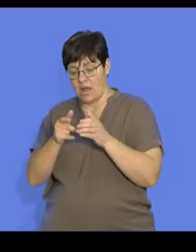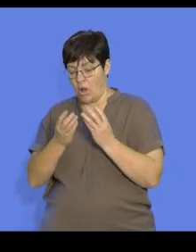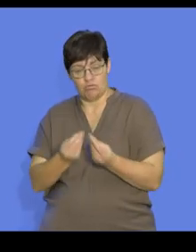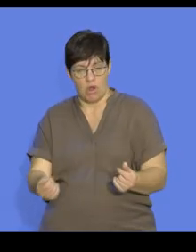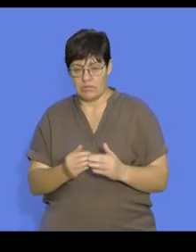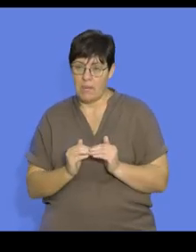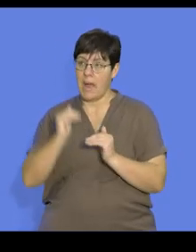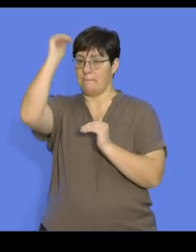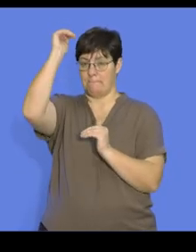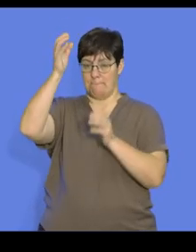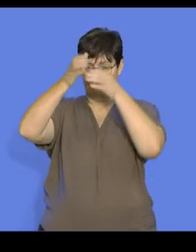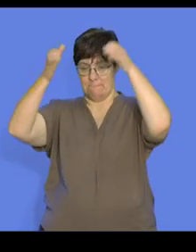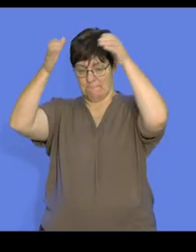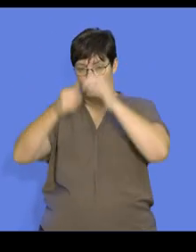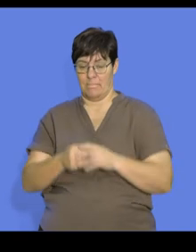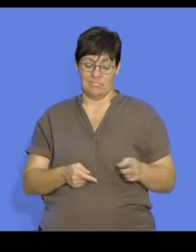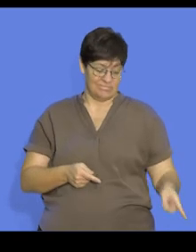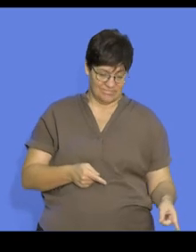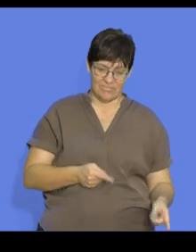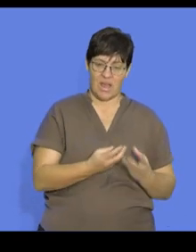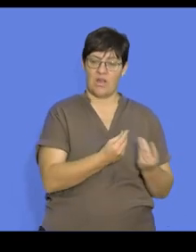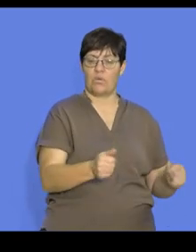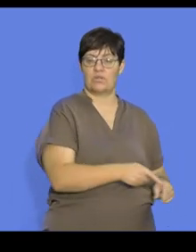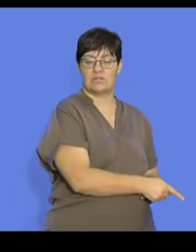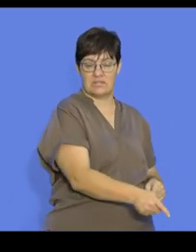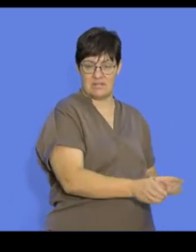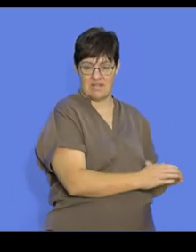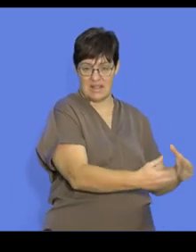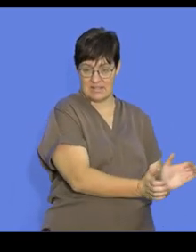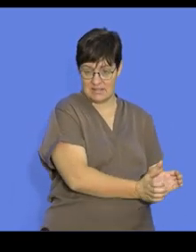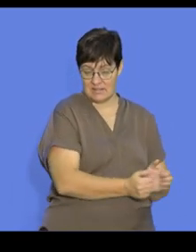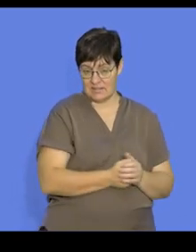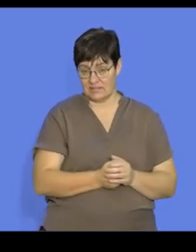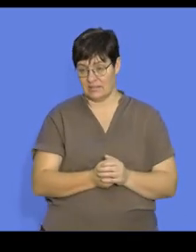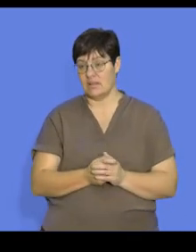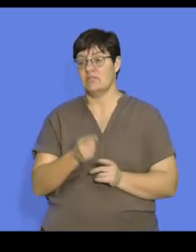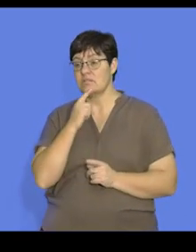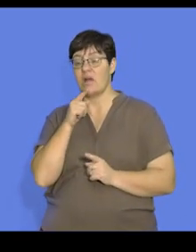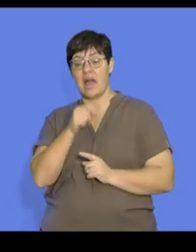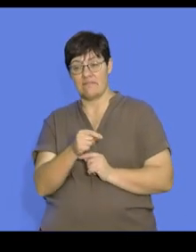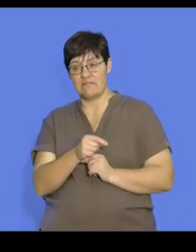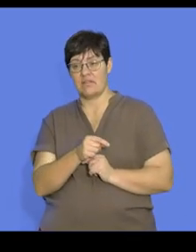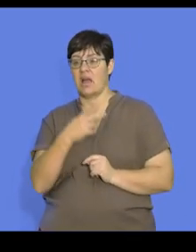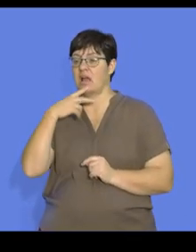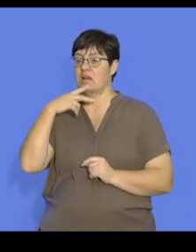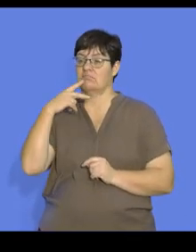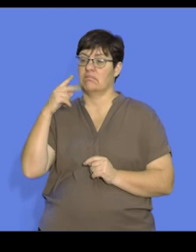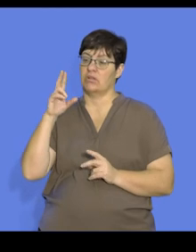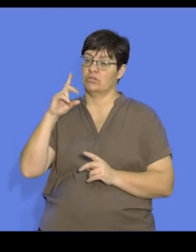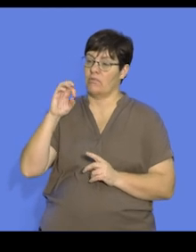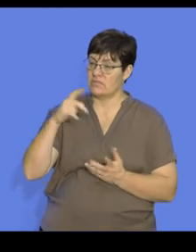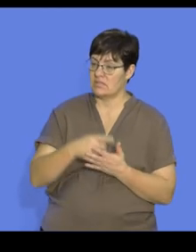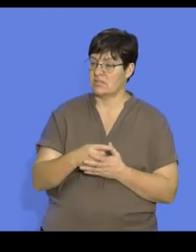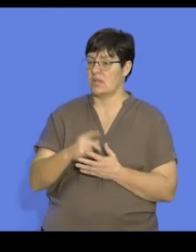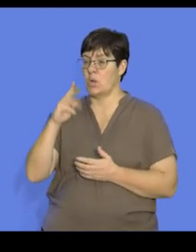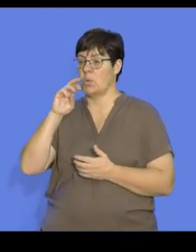above the ground. When we compare that to precocial, these were birds that were nesting on the ground. So we find that these are examples of